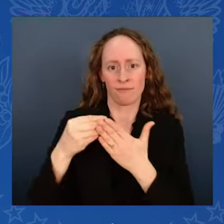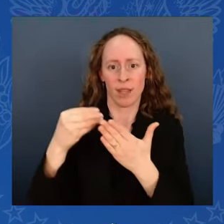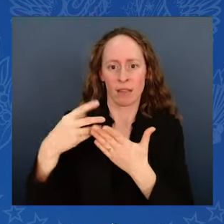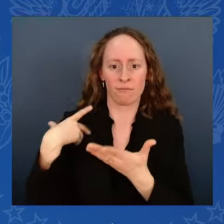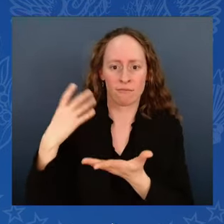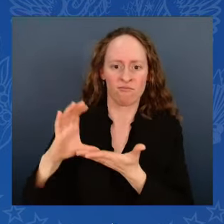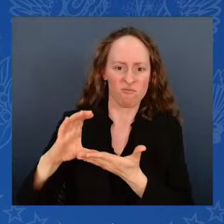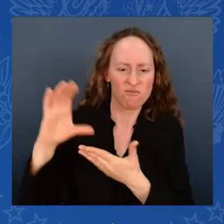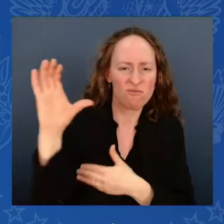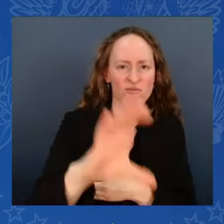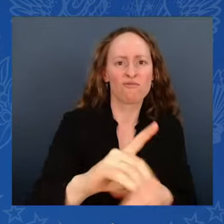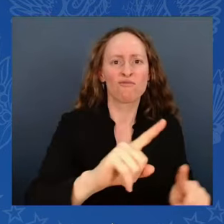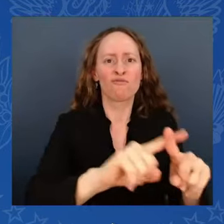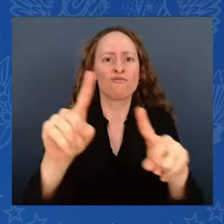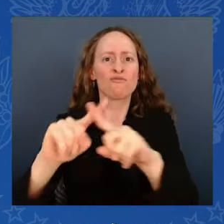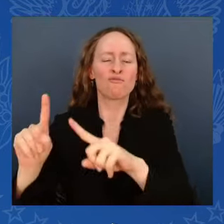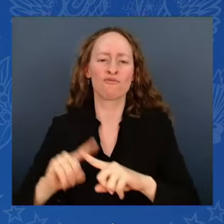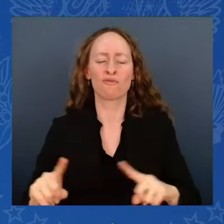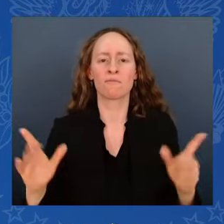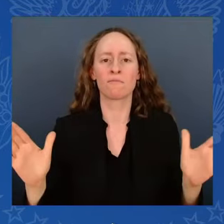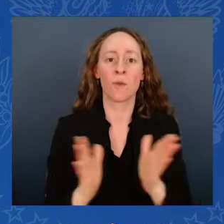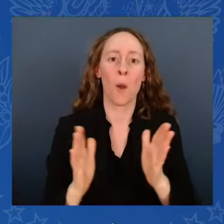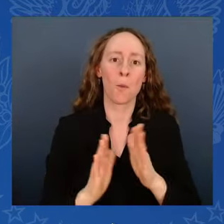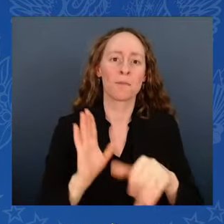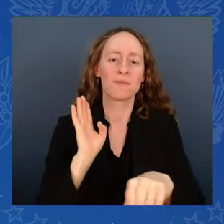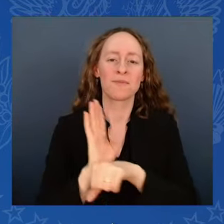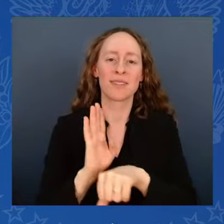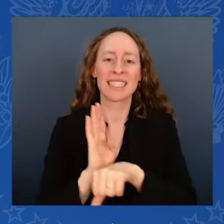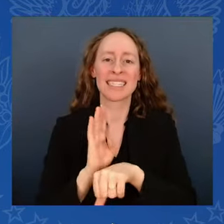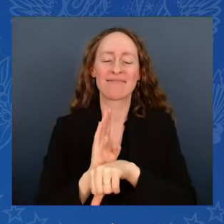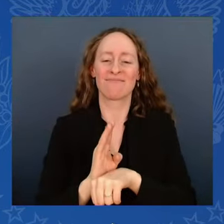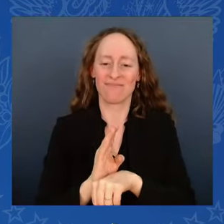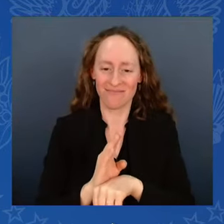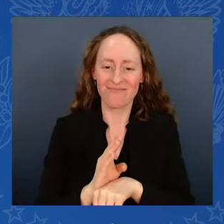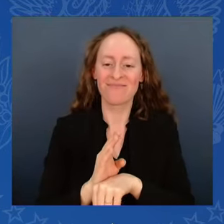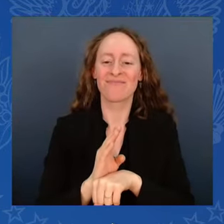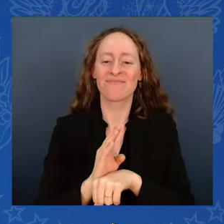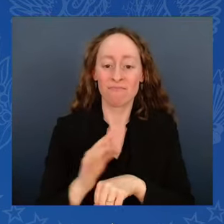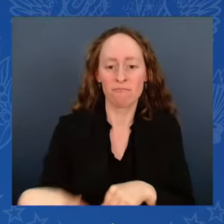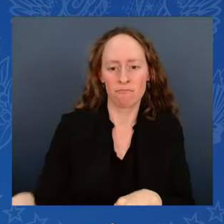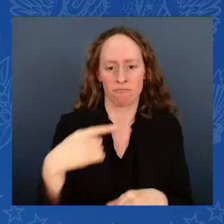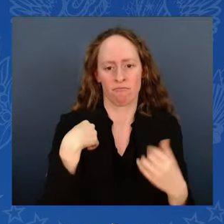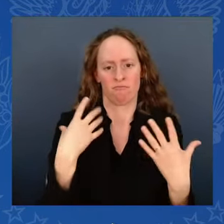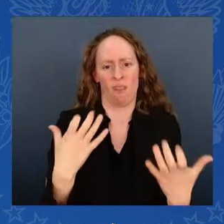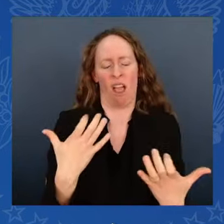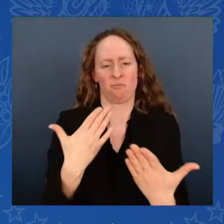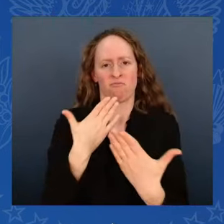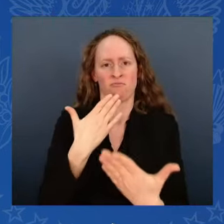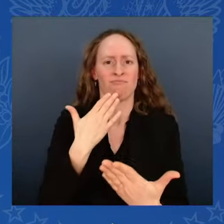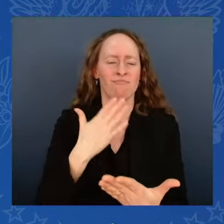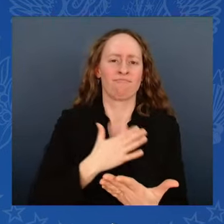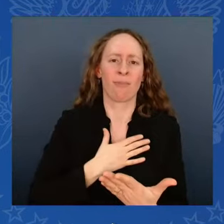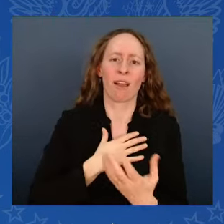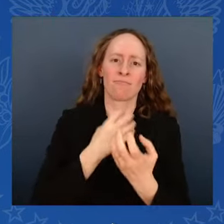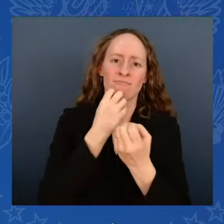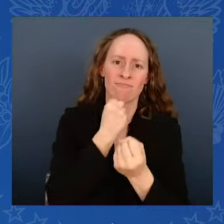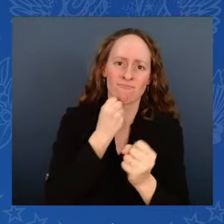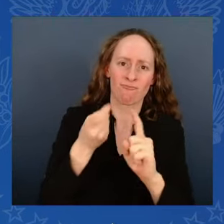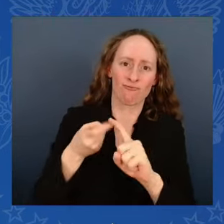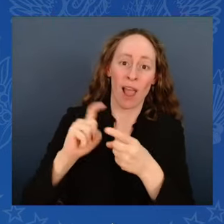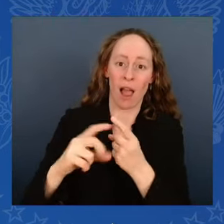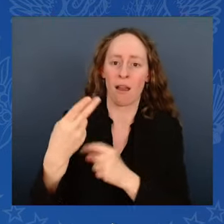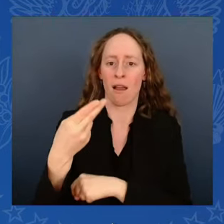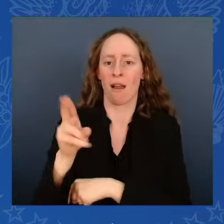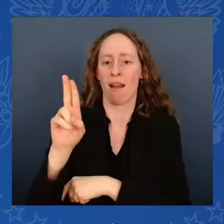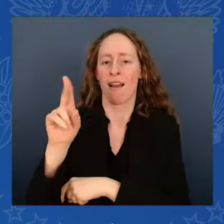wealth gap. I also want to thank my dear friend, HUD Secretary Marsha Fudge, for an amazing career in public